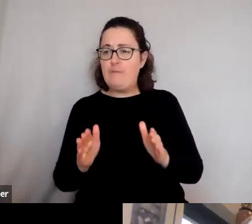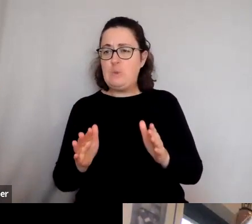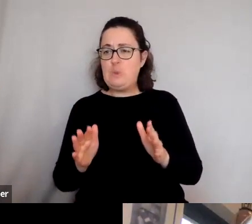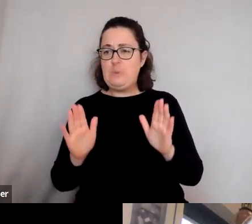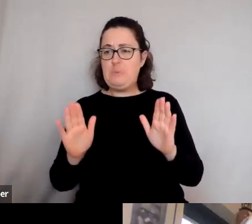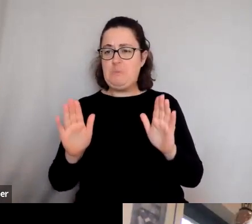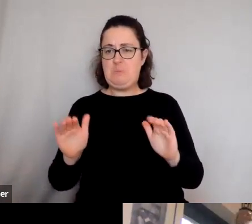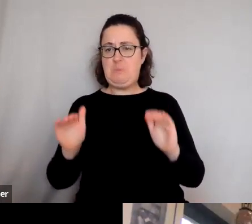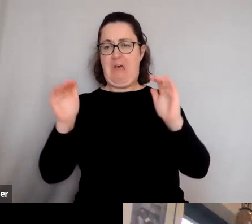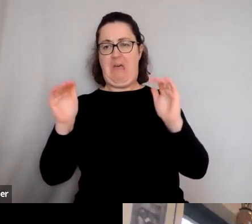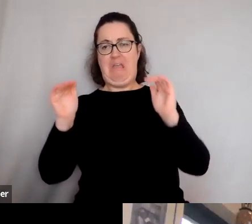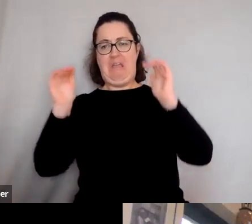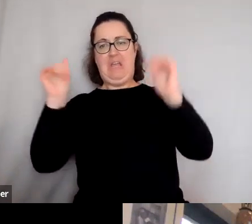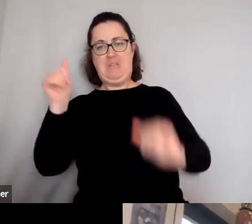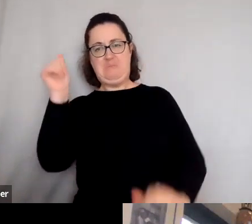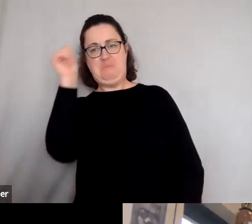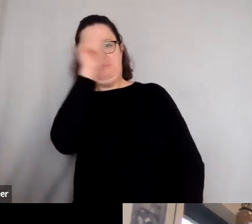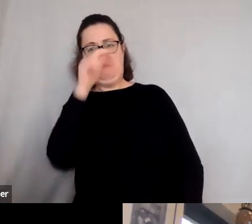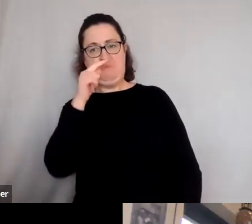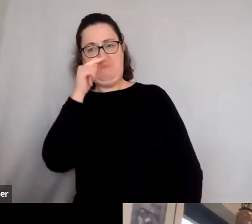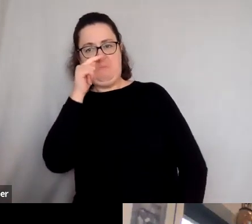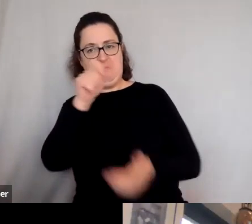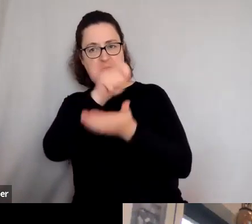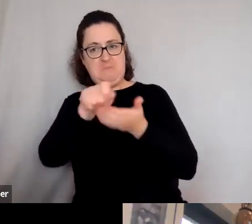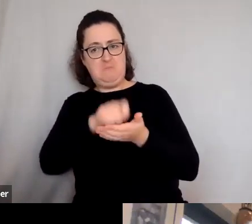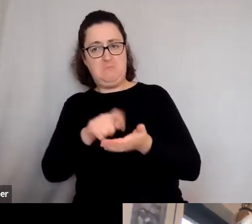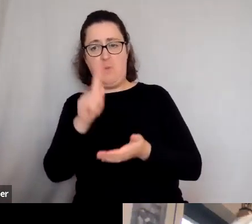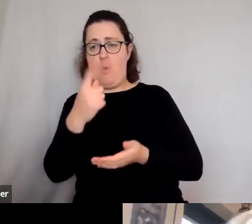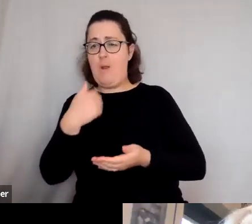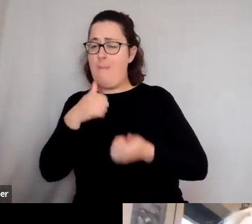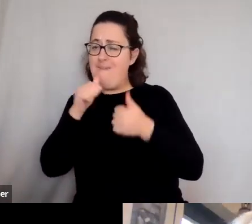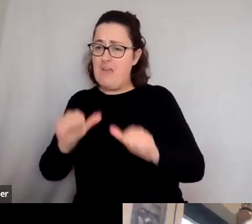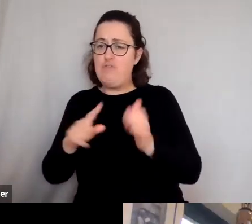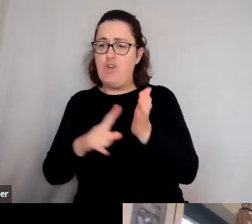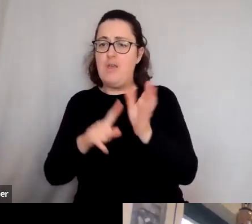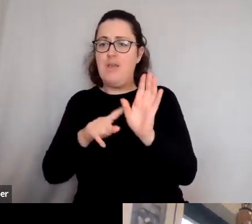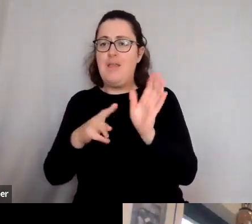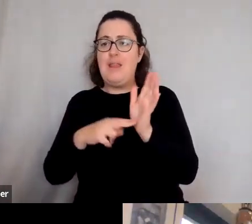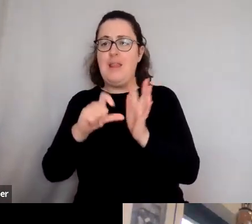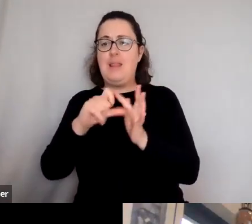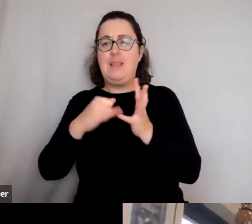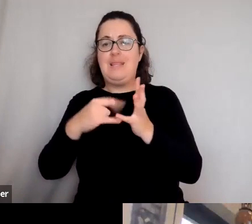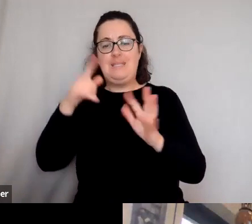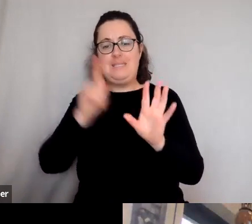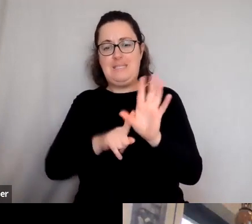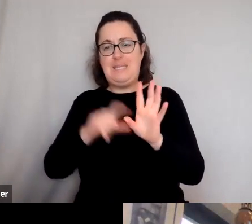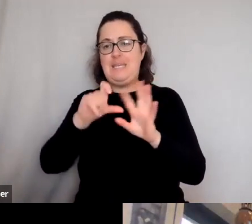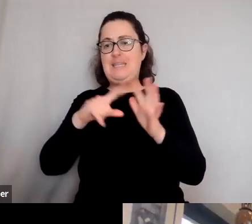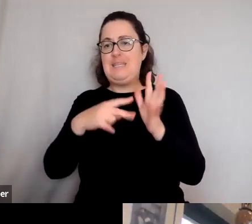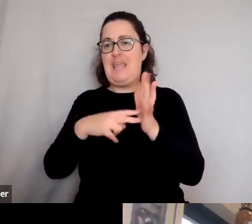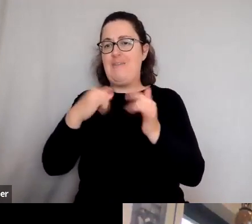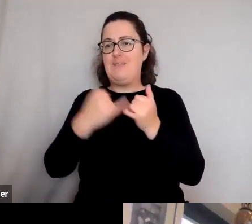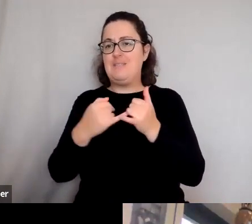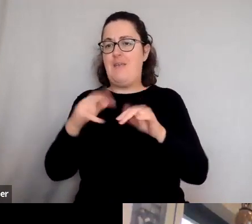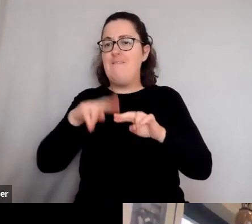high, high brow. I mean, you know, one of my favorites is Lindsay Davis's Falco mistress, you know, you know, the, the